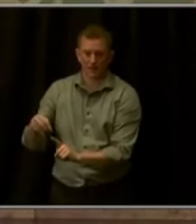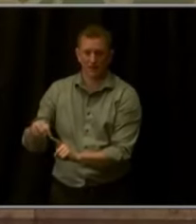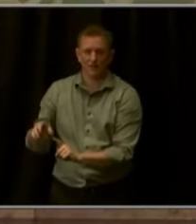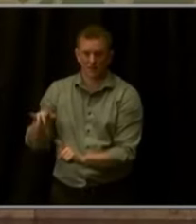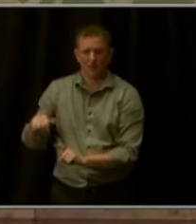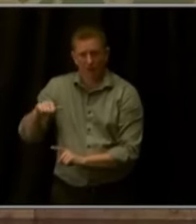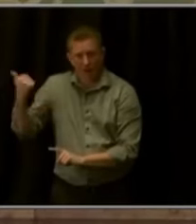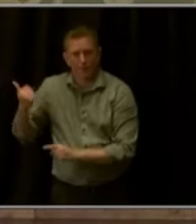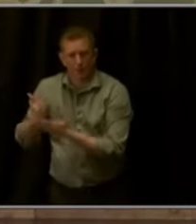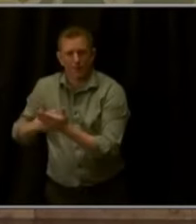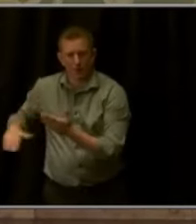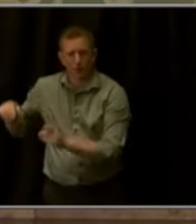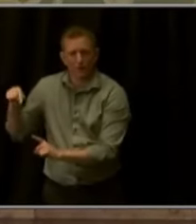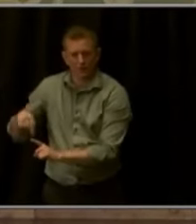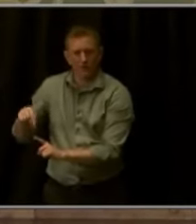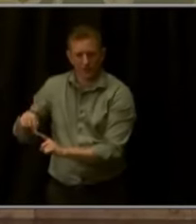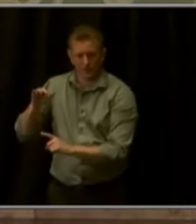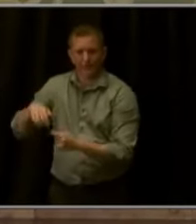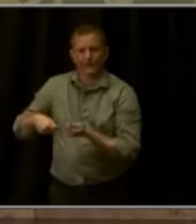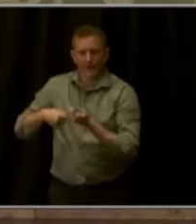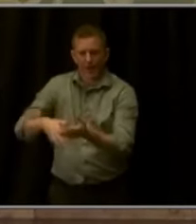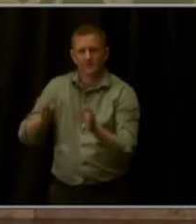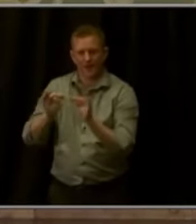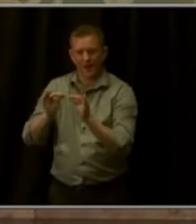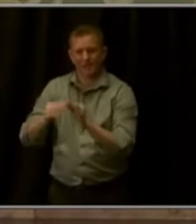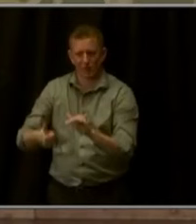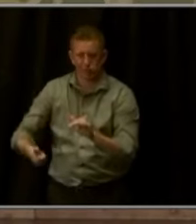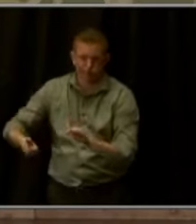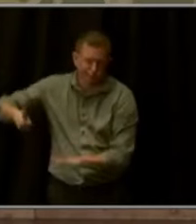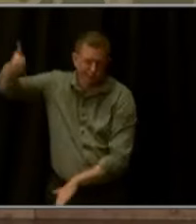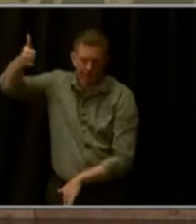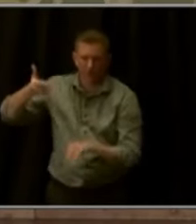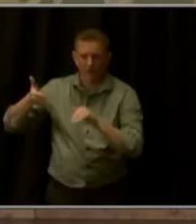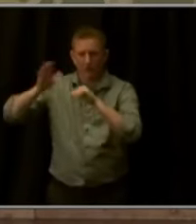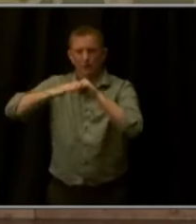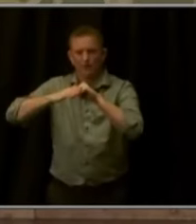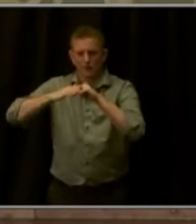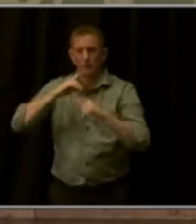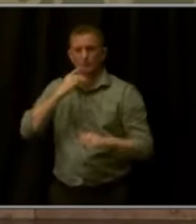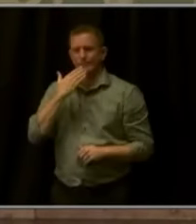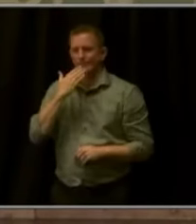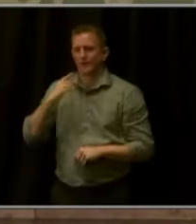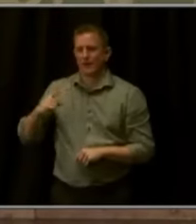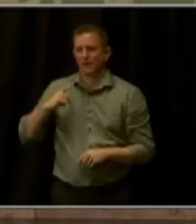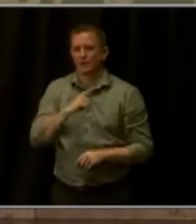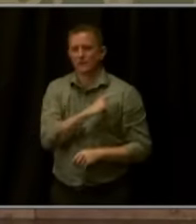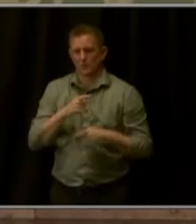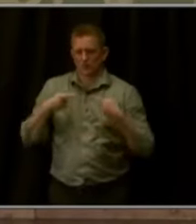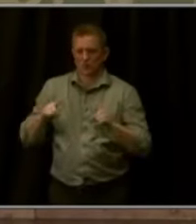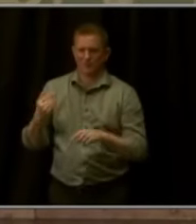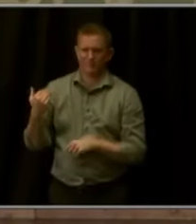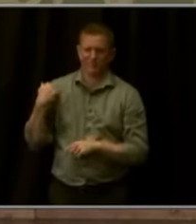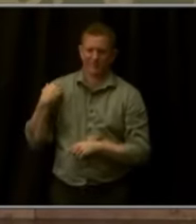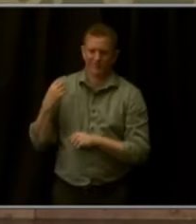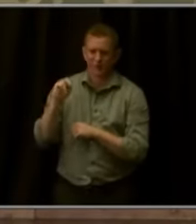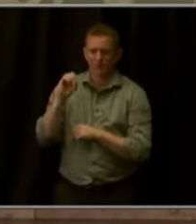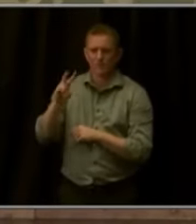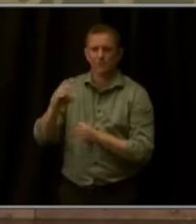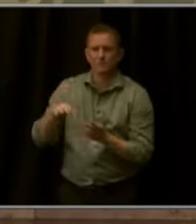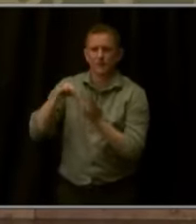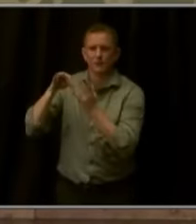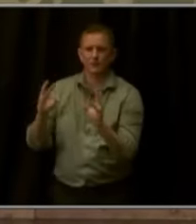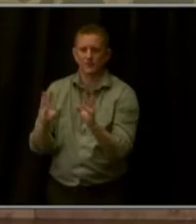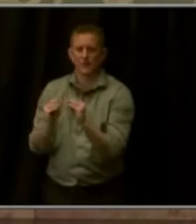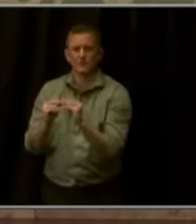in Colorado. So let me take a moment to commend the General Assembly for your hard work during the special session last November to reduce property tax